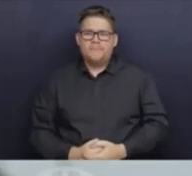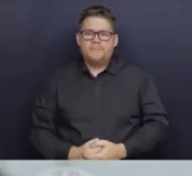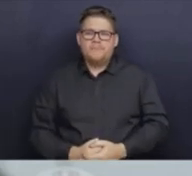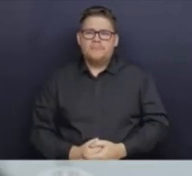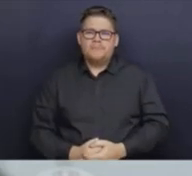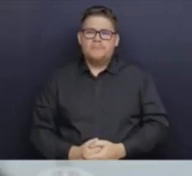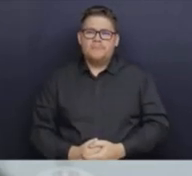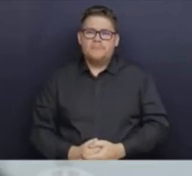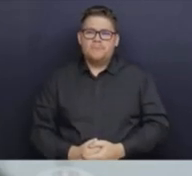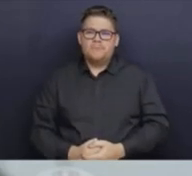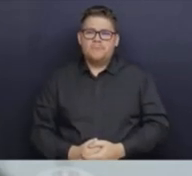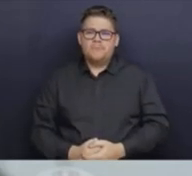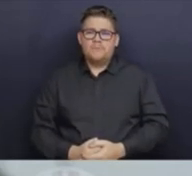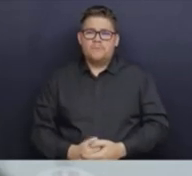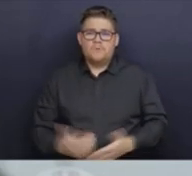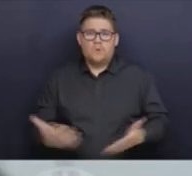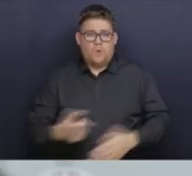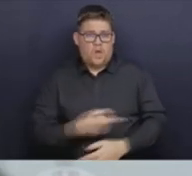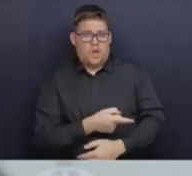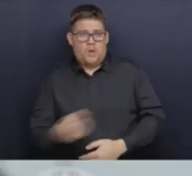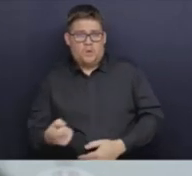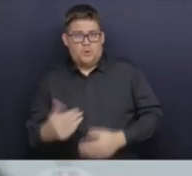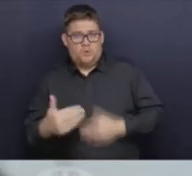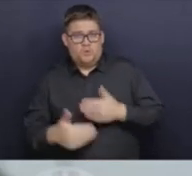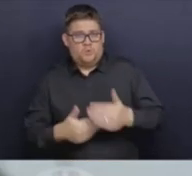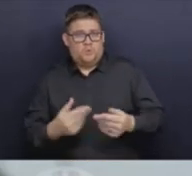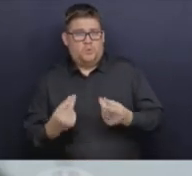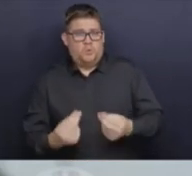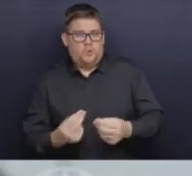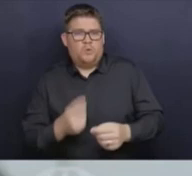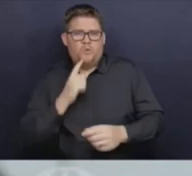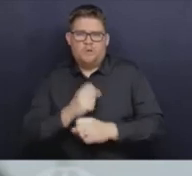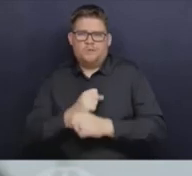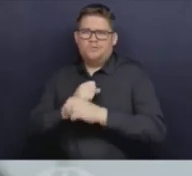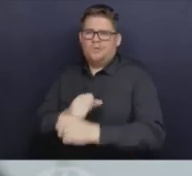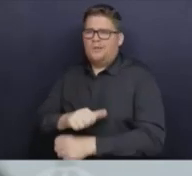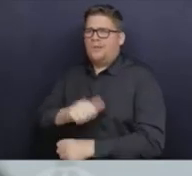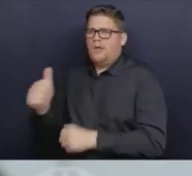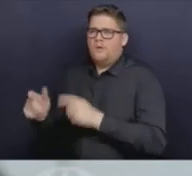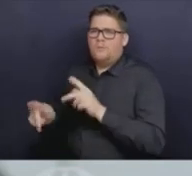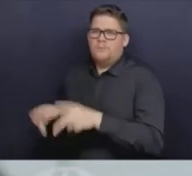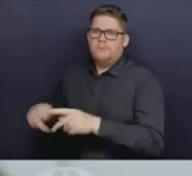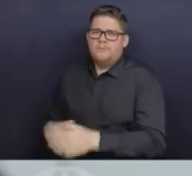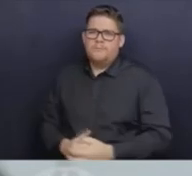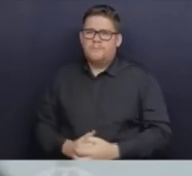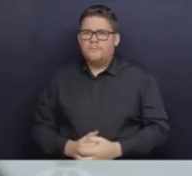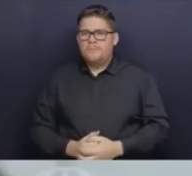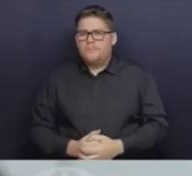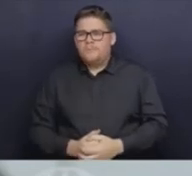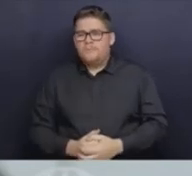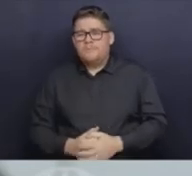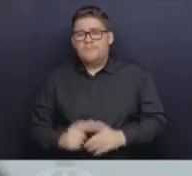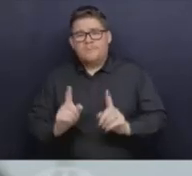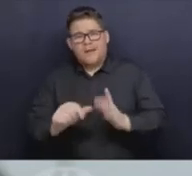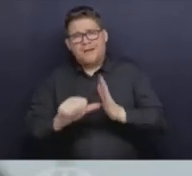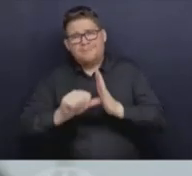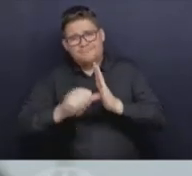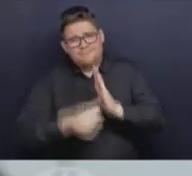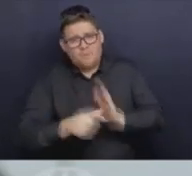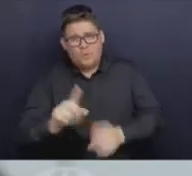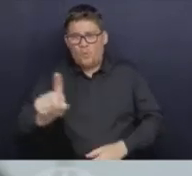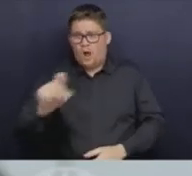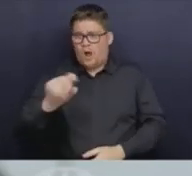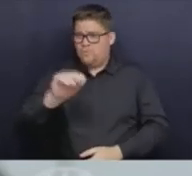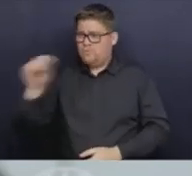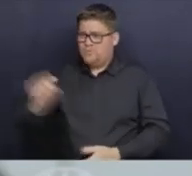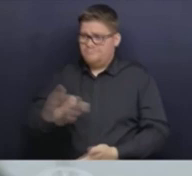around us. It makes it harder for the virus to spread. Not completely, not 100%, but definitely harder. We've seen the